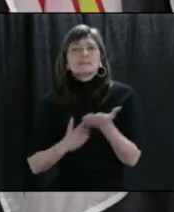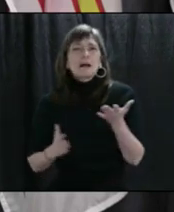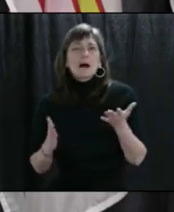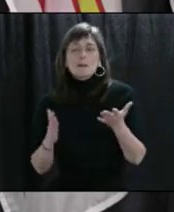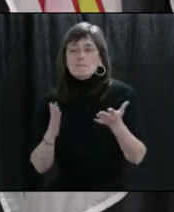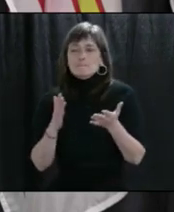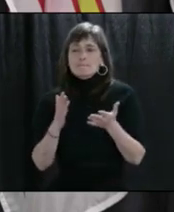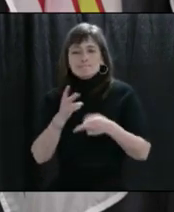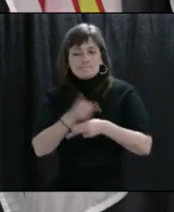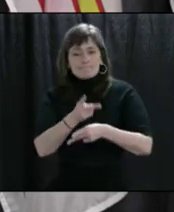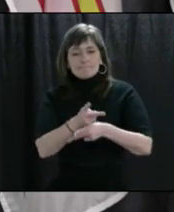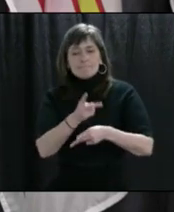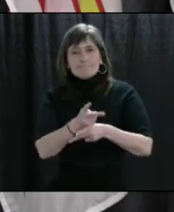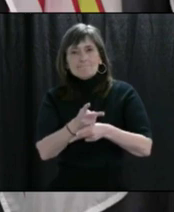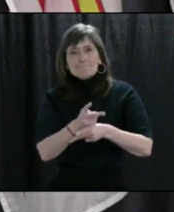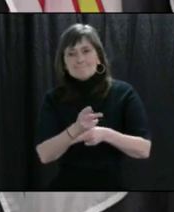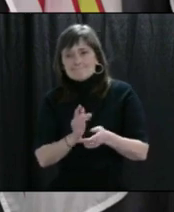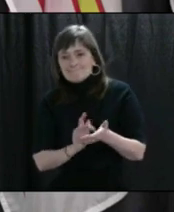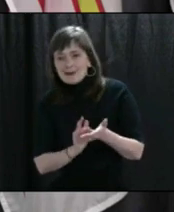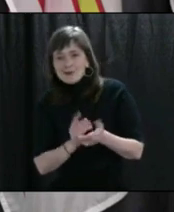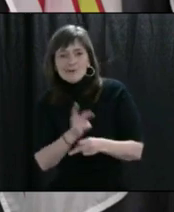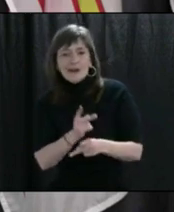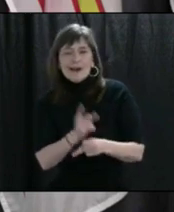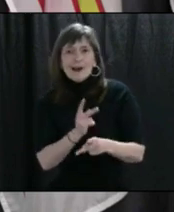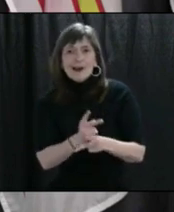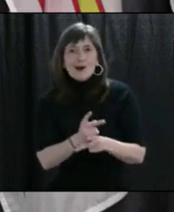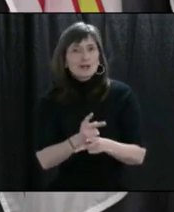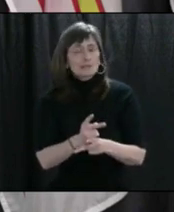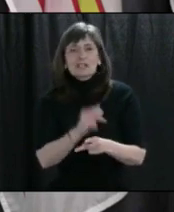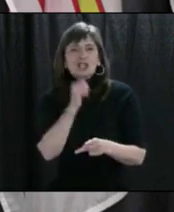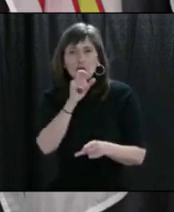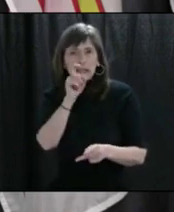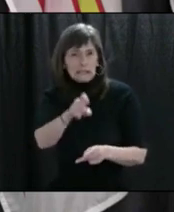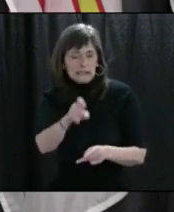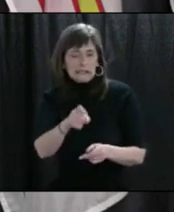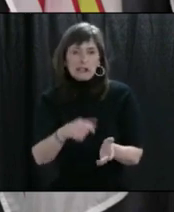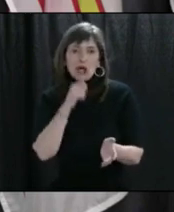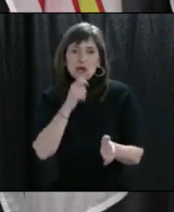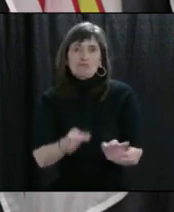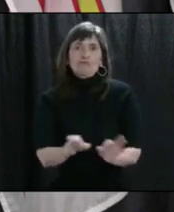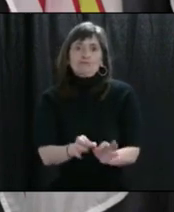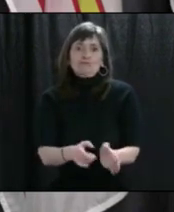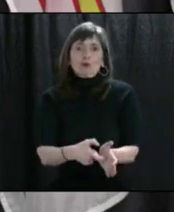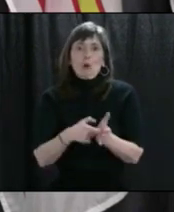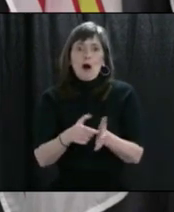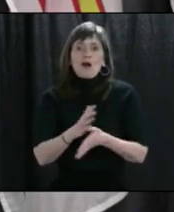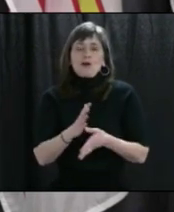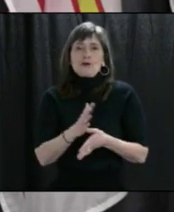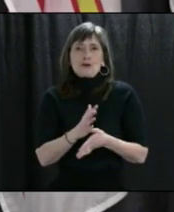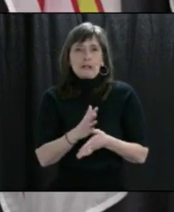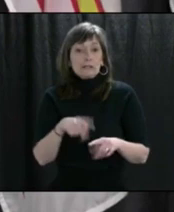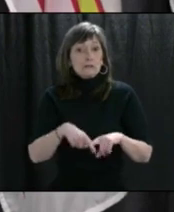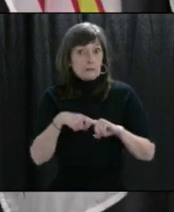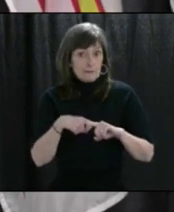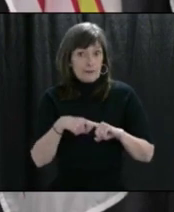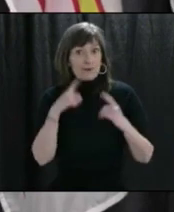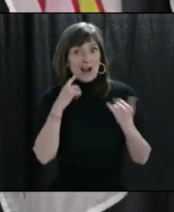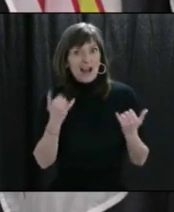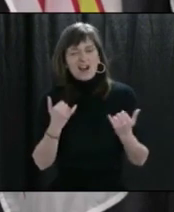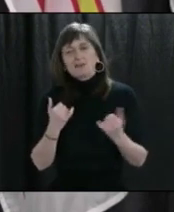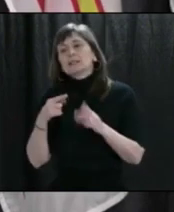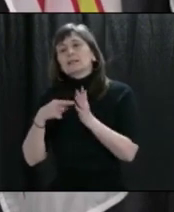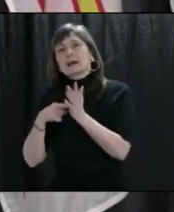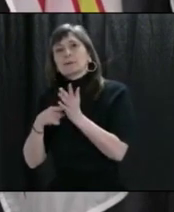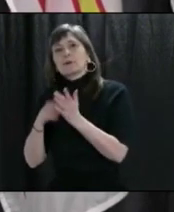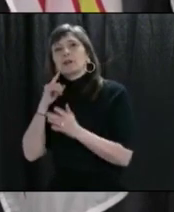the gathering place. If this is expected to drag on for months, some of those things that were non-urgent start to become more urgent. What's the plan